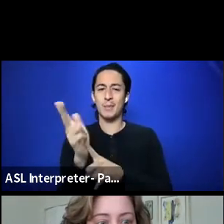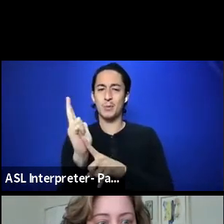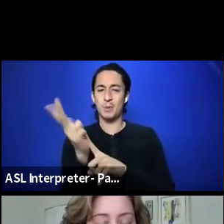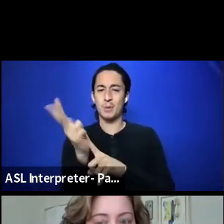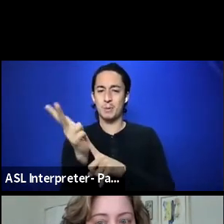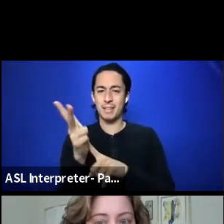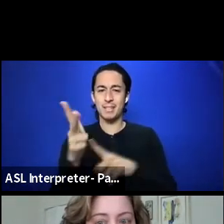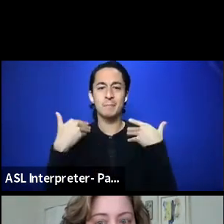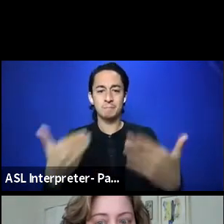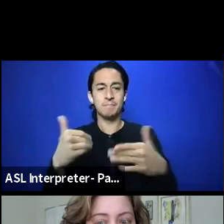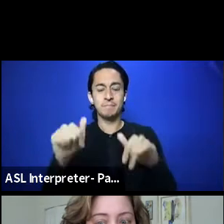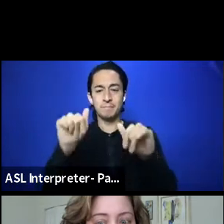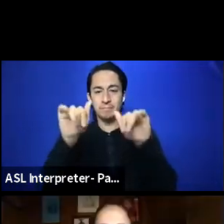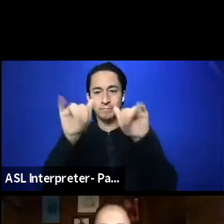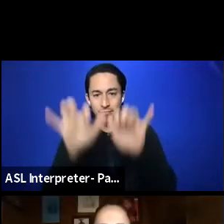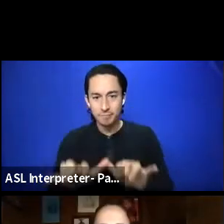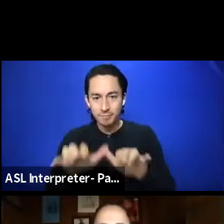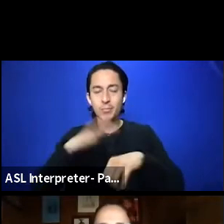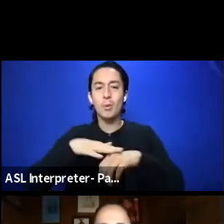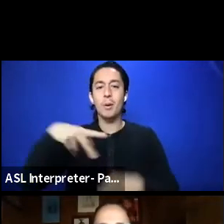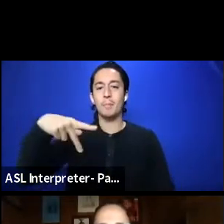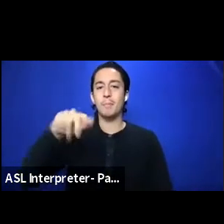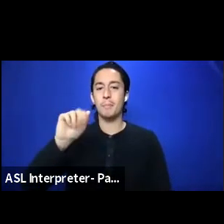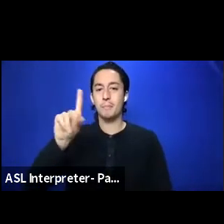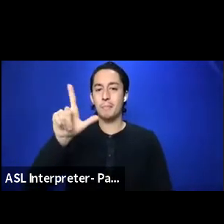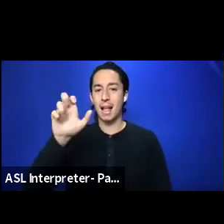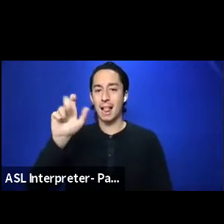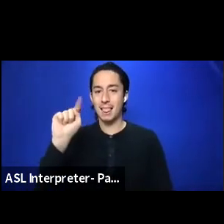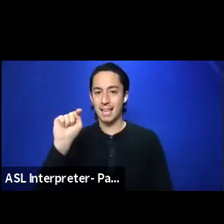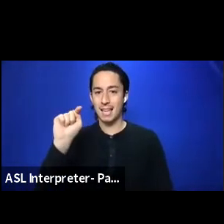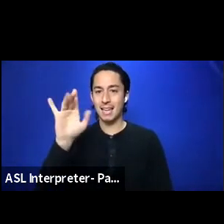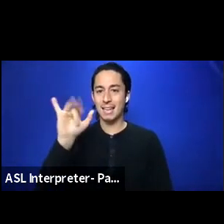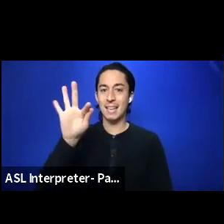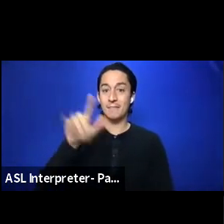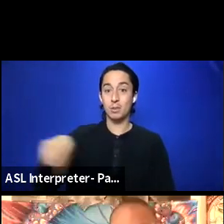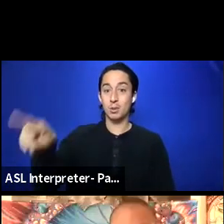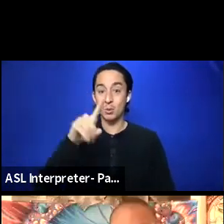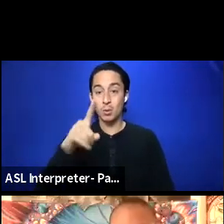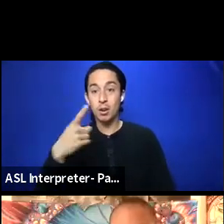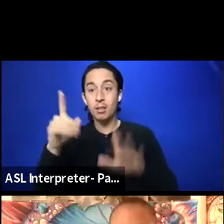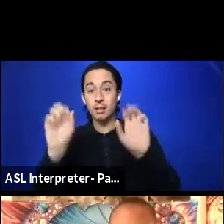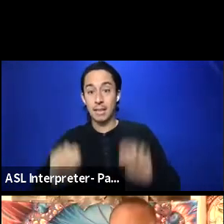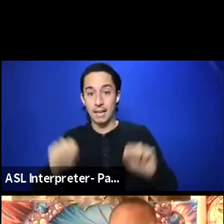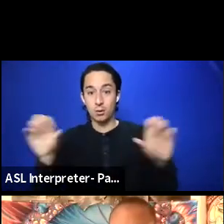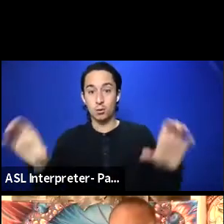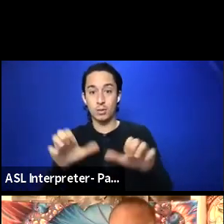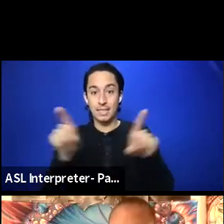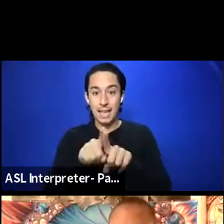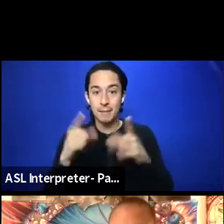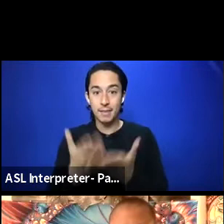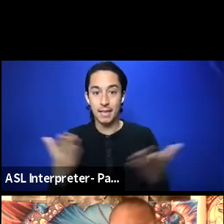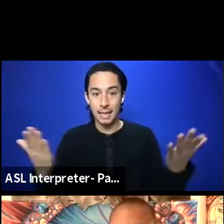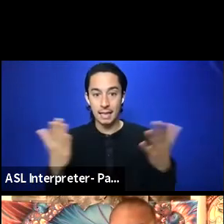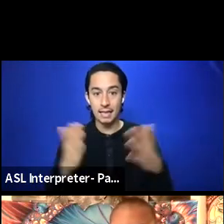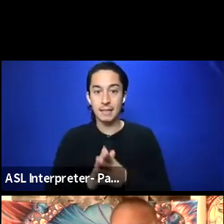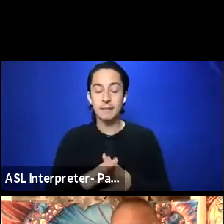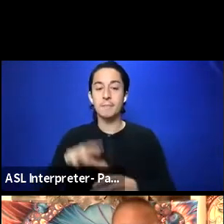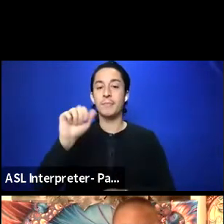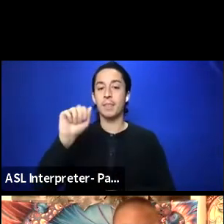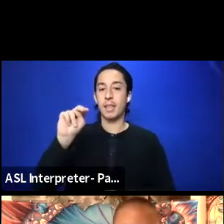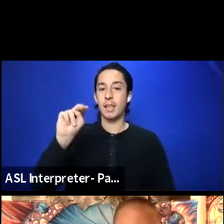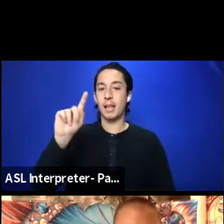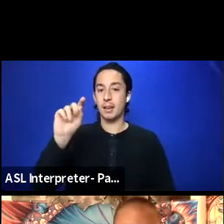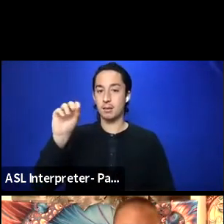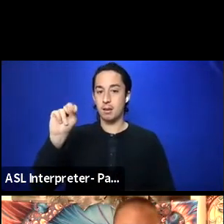Padlet. If you're at the folks out in the HowlRound crew, you can do the same thing. But in that Anton one, the question is,